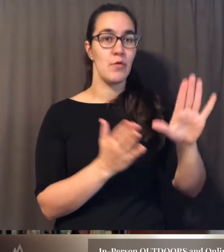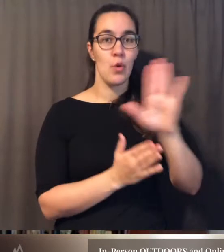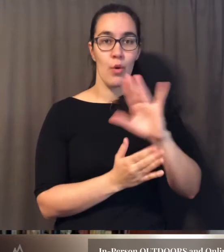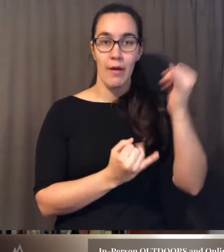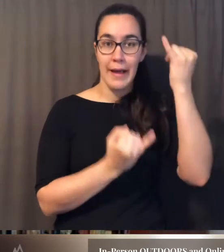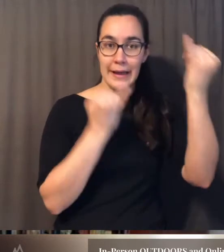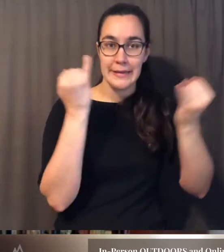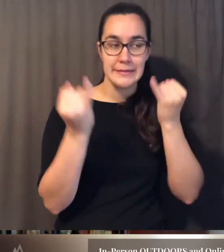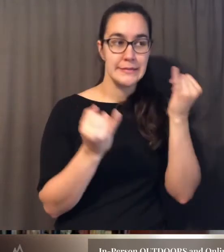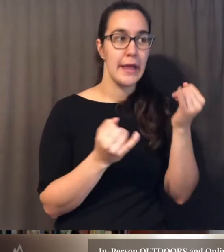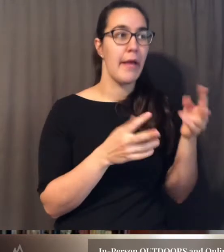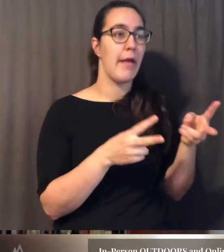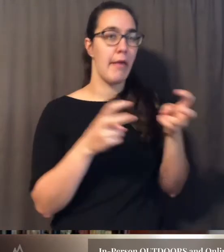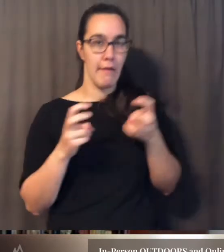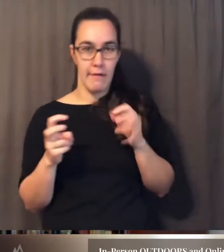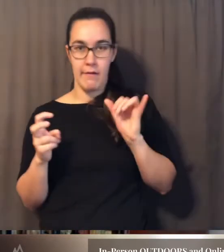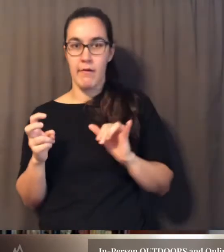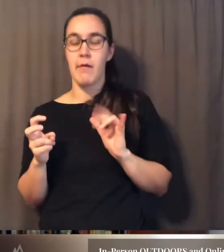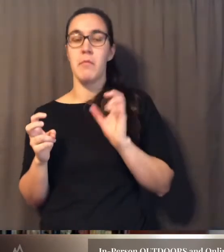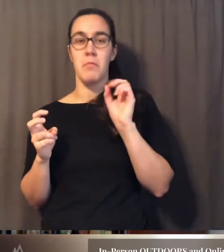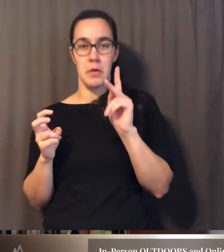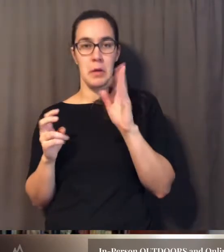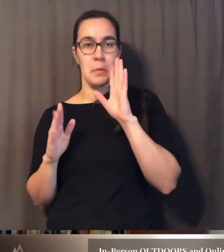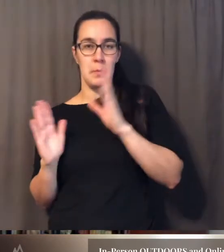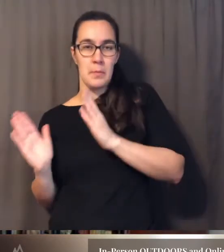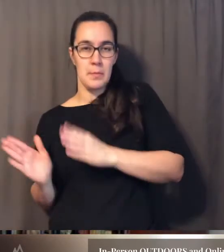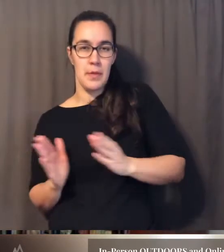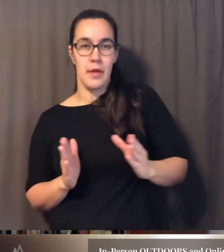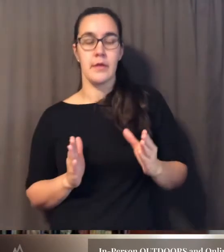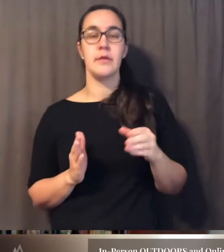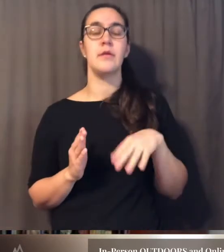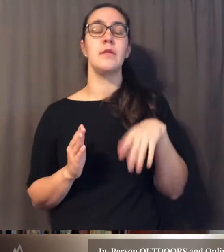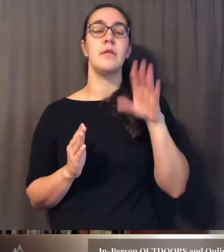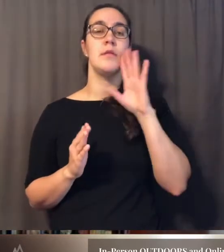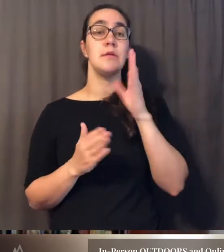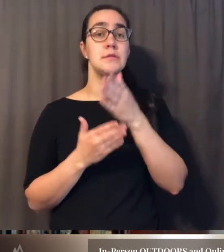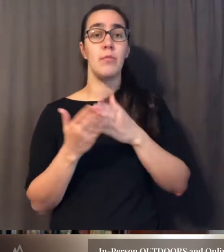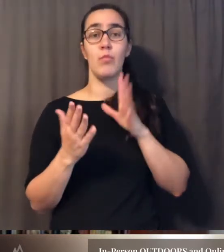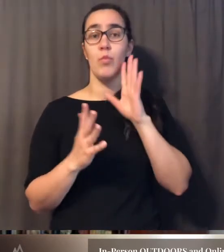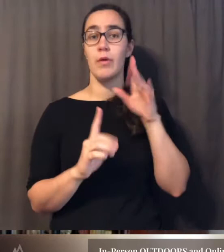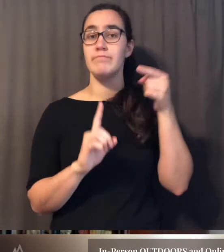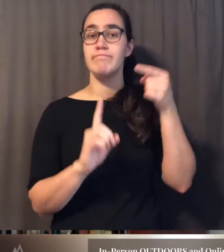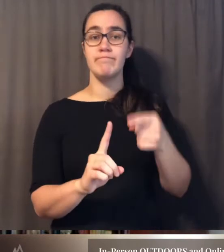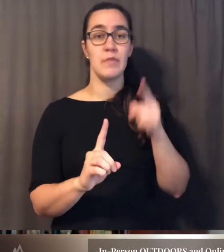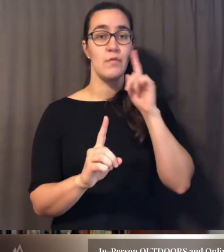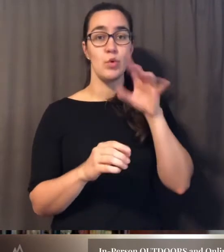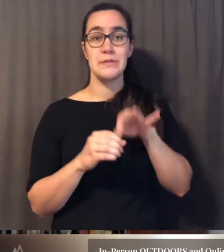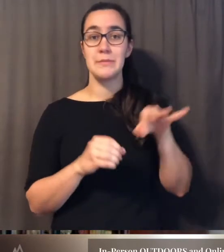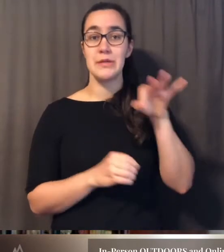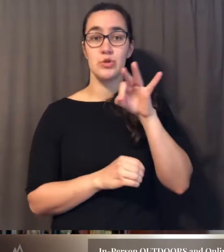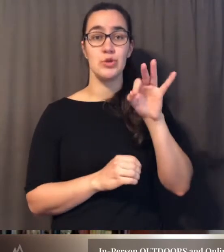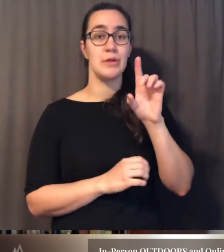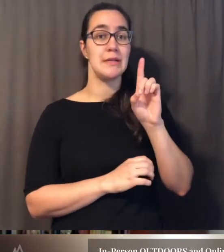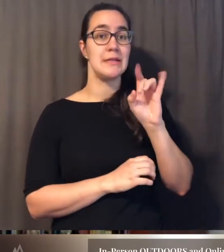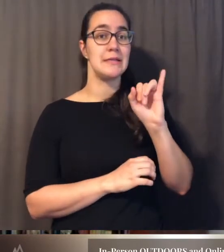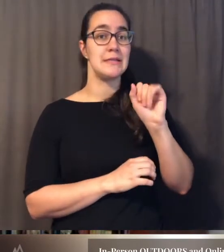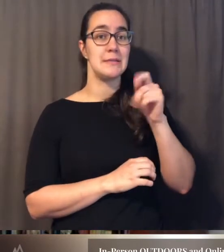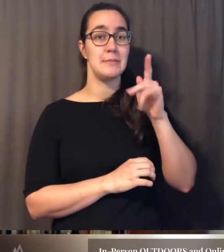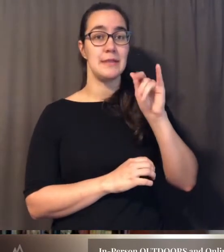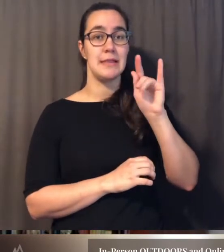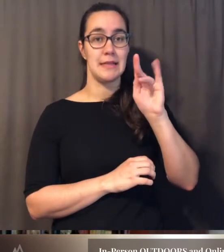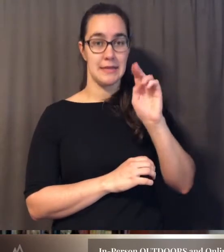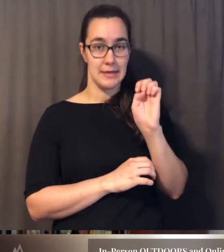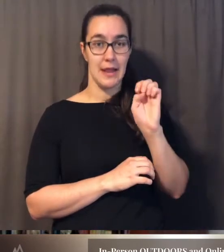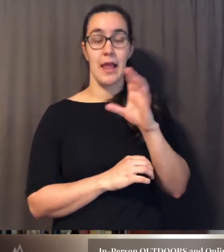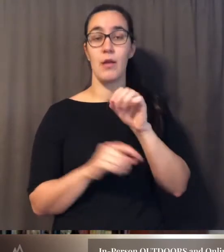the survey and we're pulling together some of the things that will touch in spiritual disciplines for you to be equipped in that but also participate